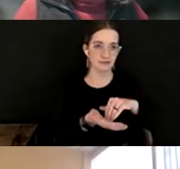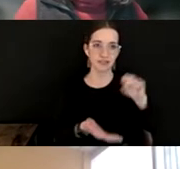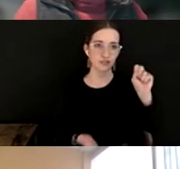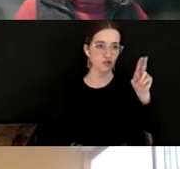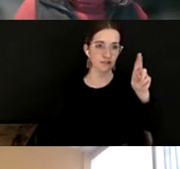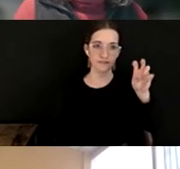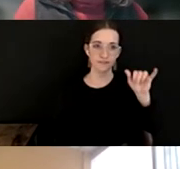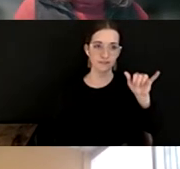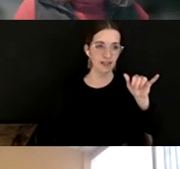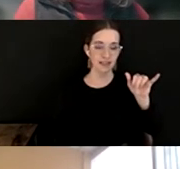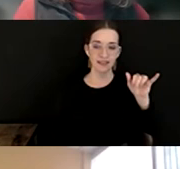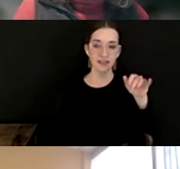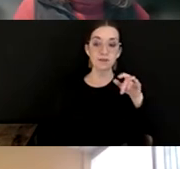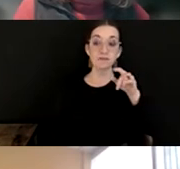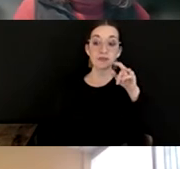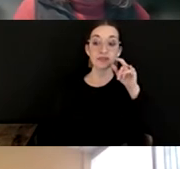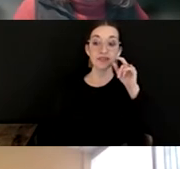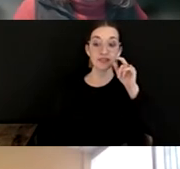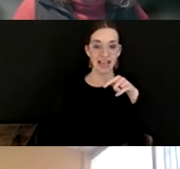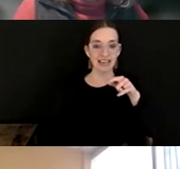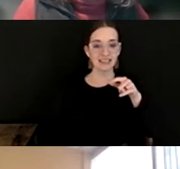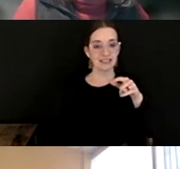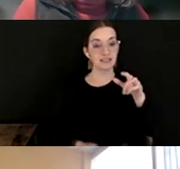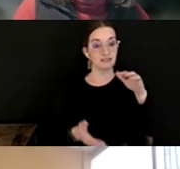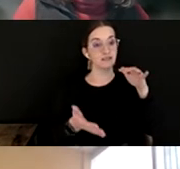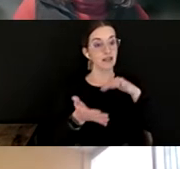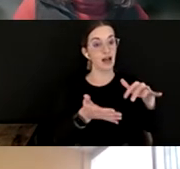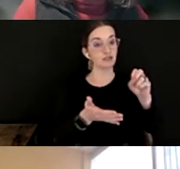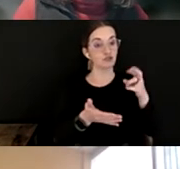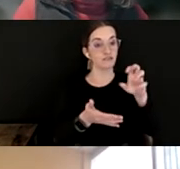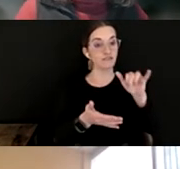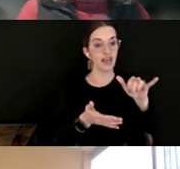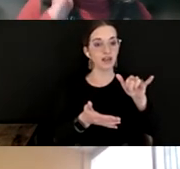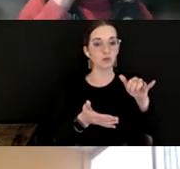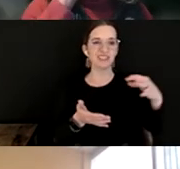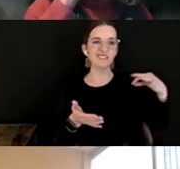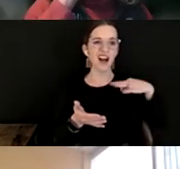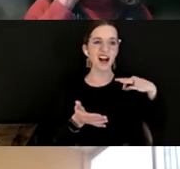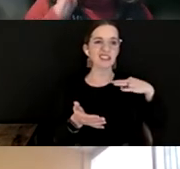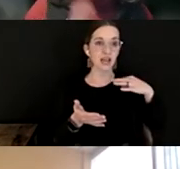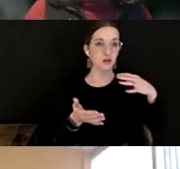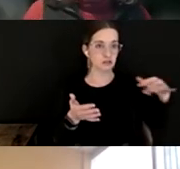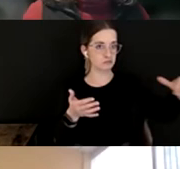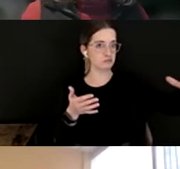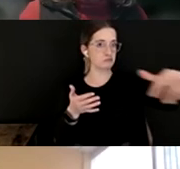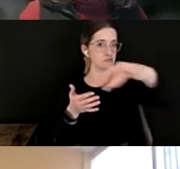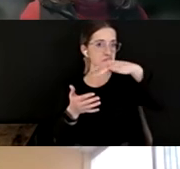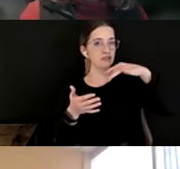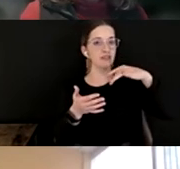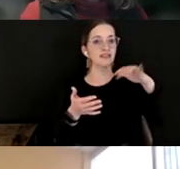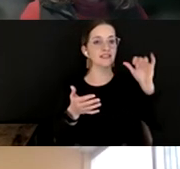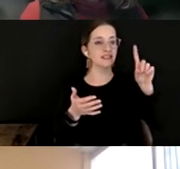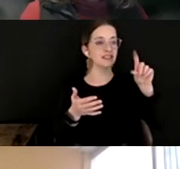This was conducted as a voluntary effort that David and I cooked up in the first